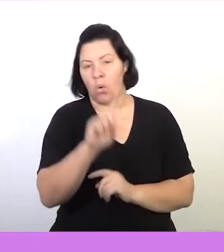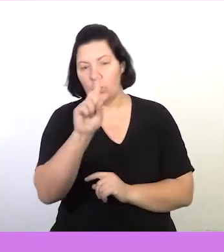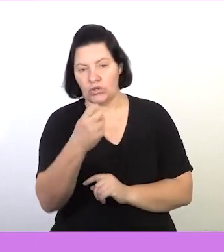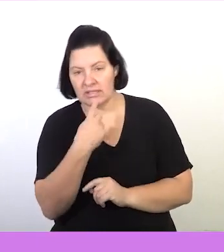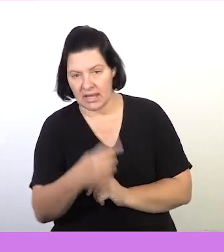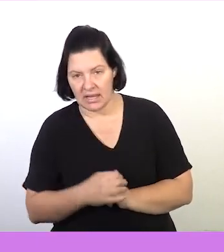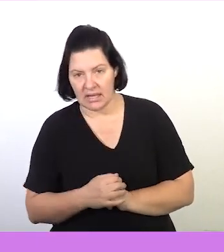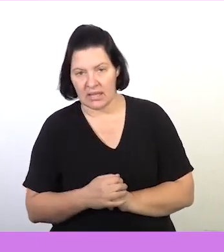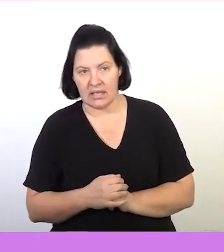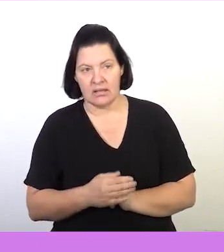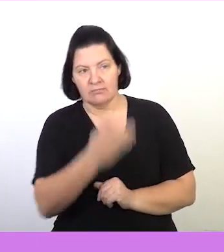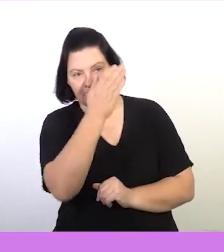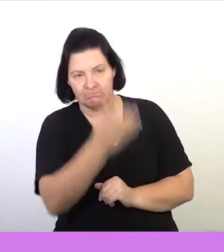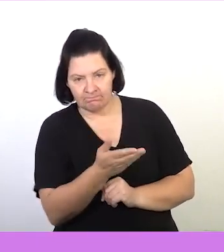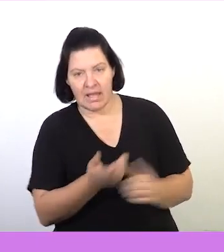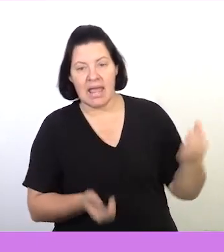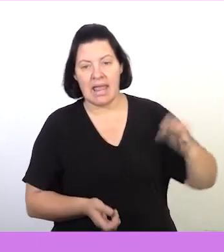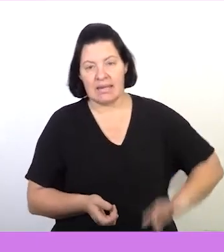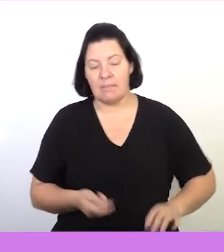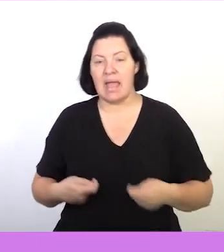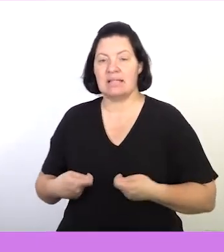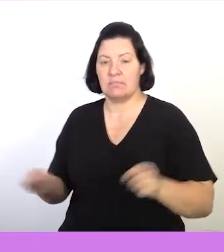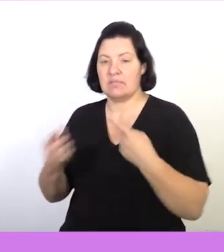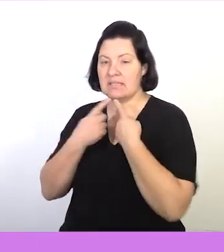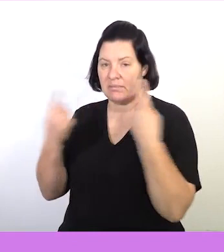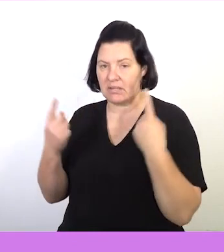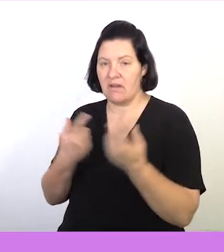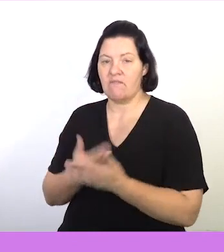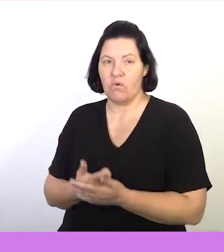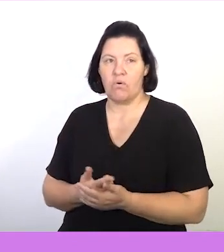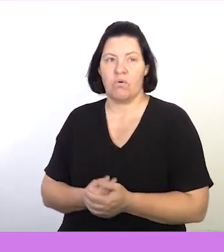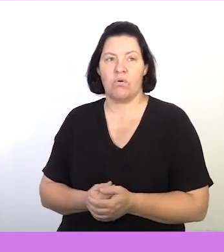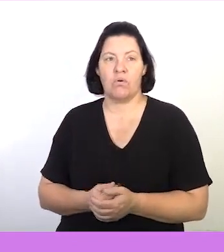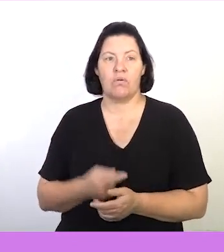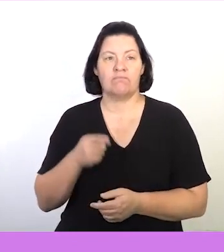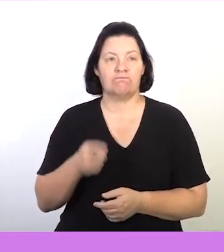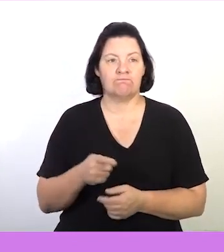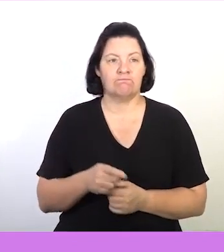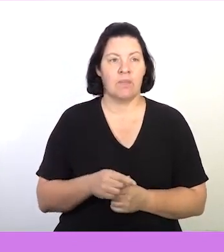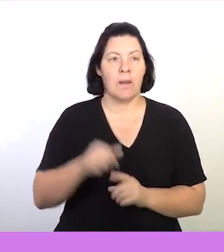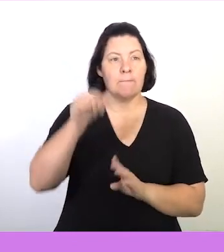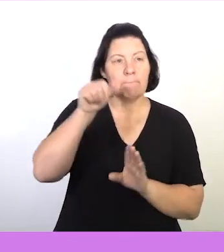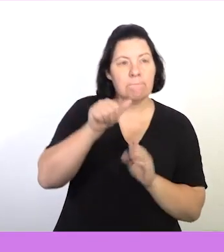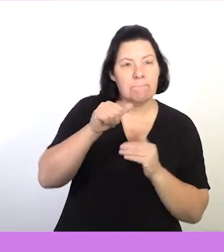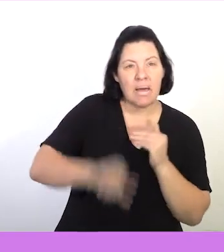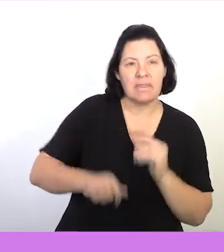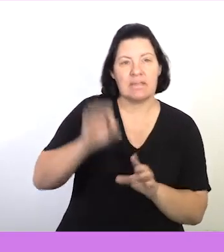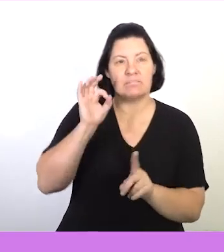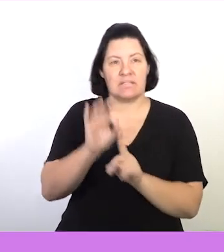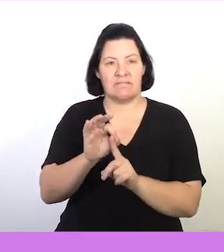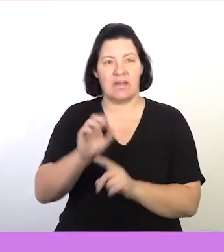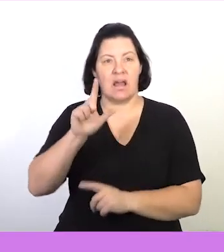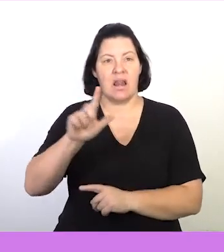or question says the following is an income and expenditure statement for Lana's boutique for a specific month.